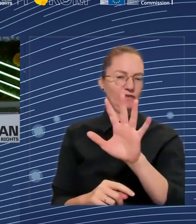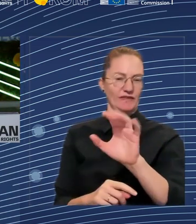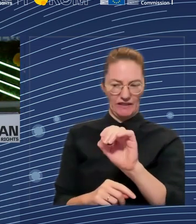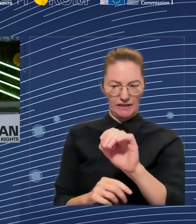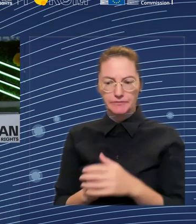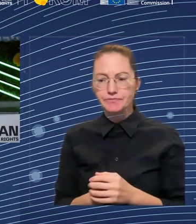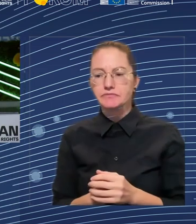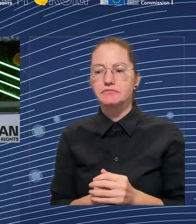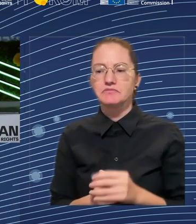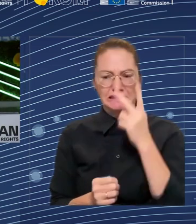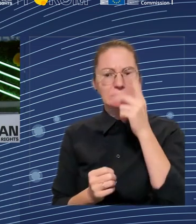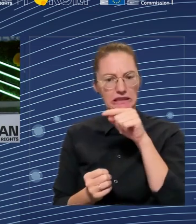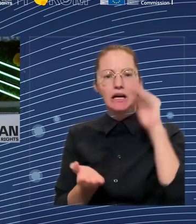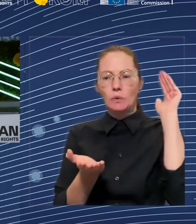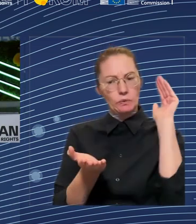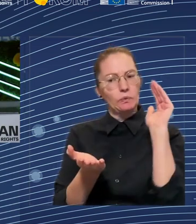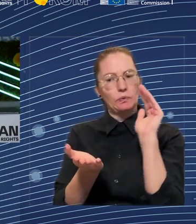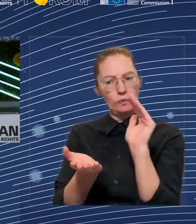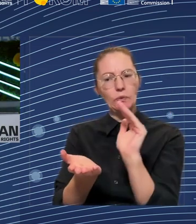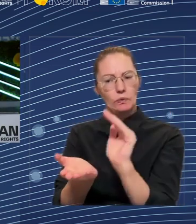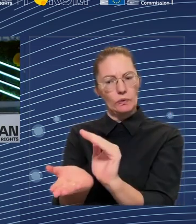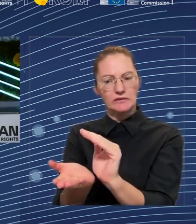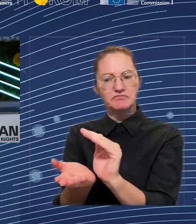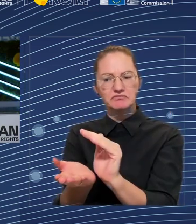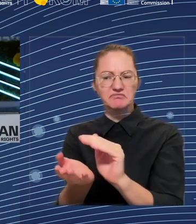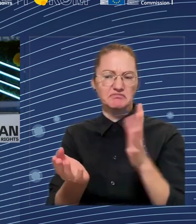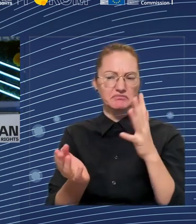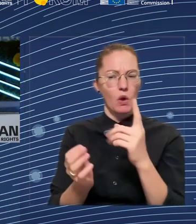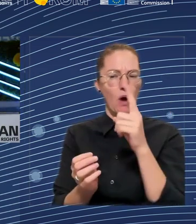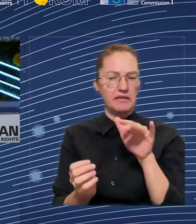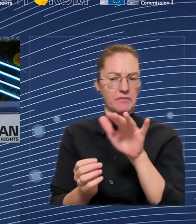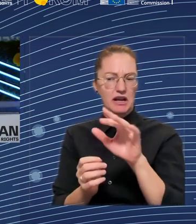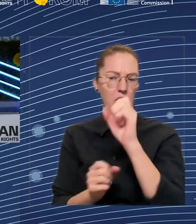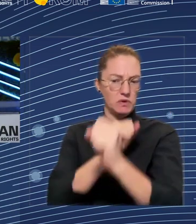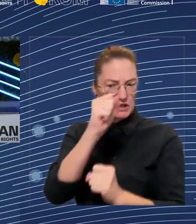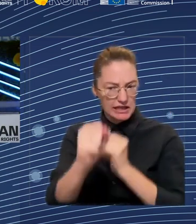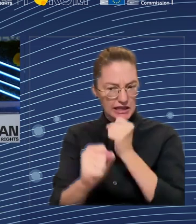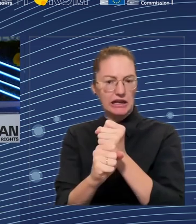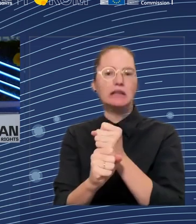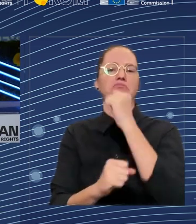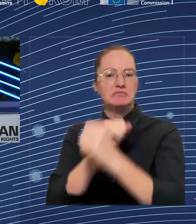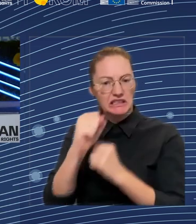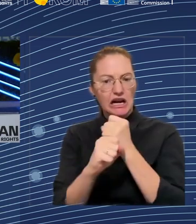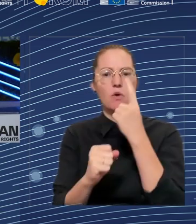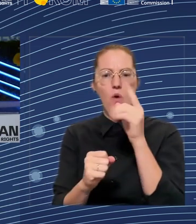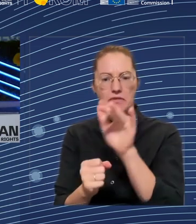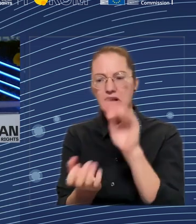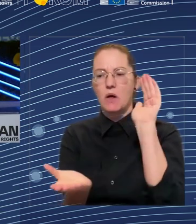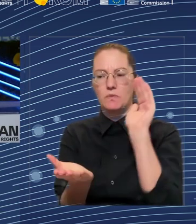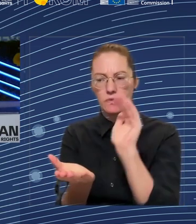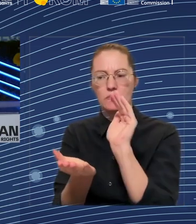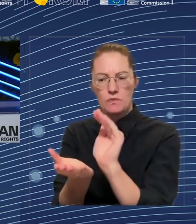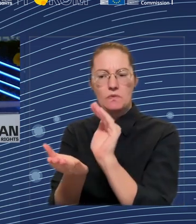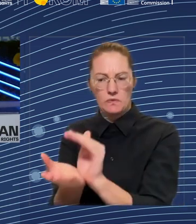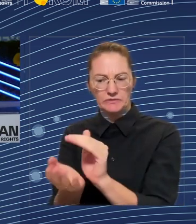people will be declining from a record of 205 million down to around 200 million in